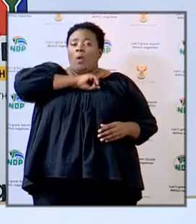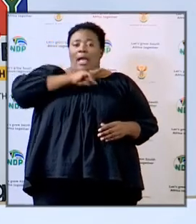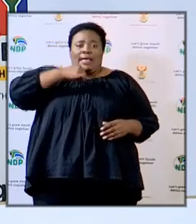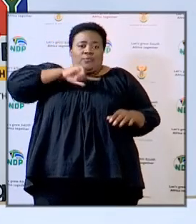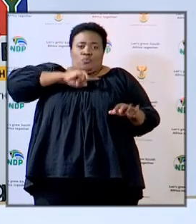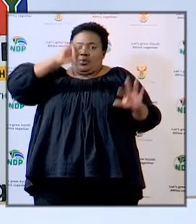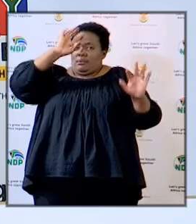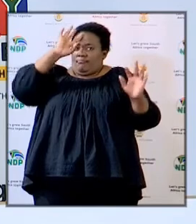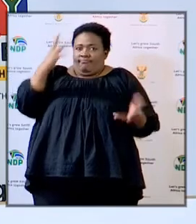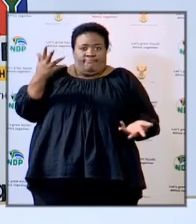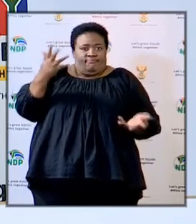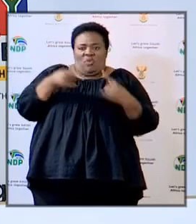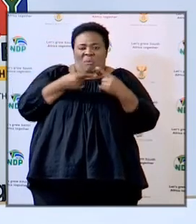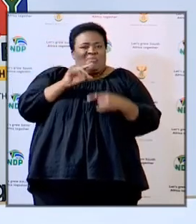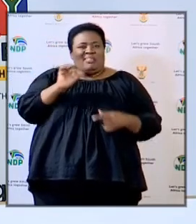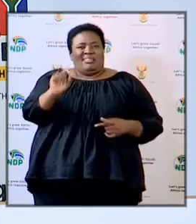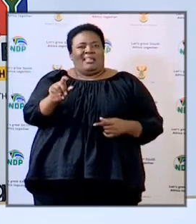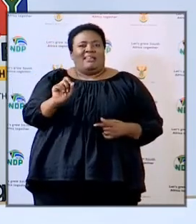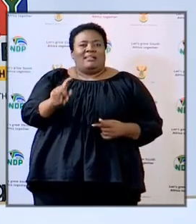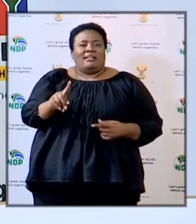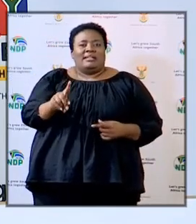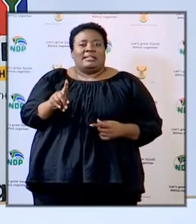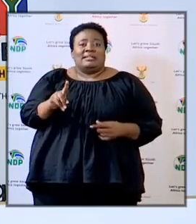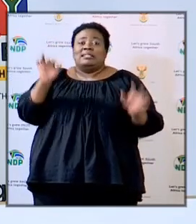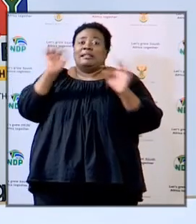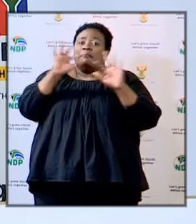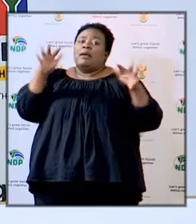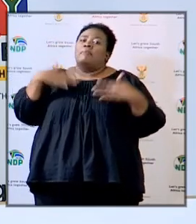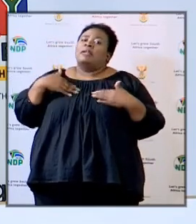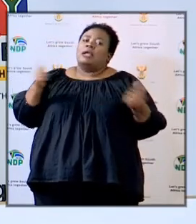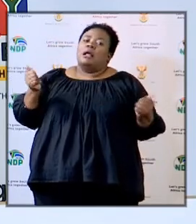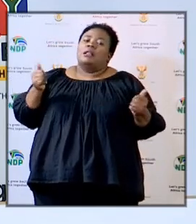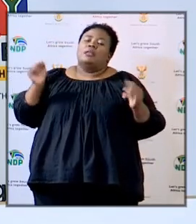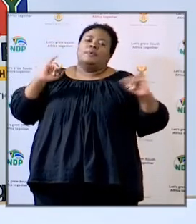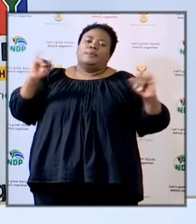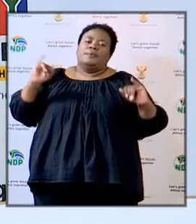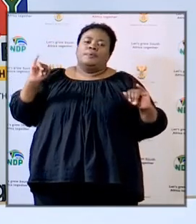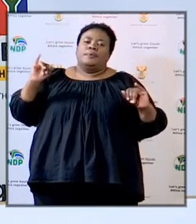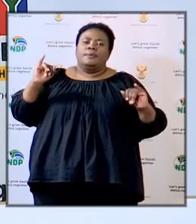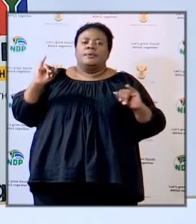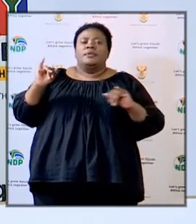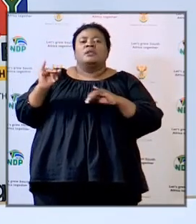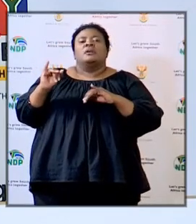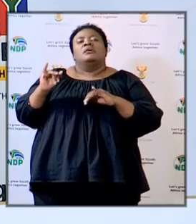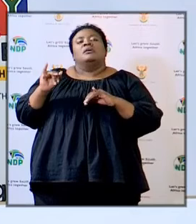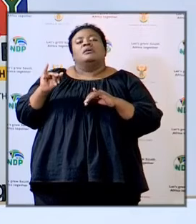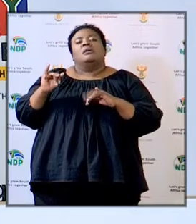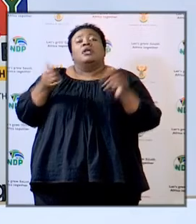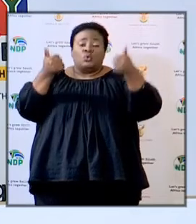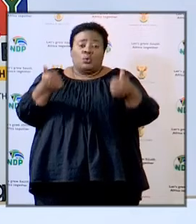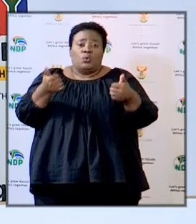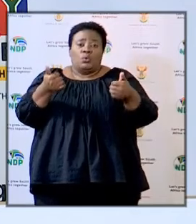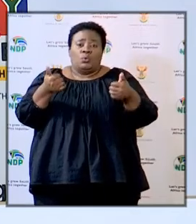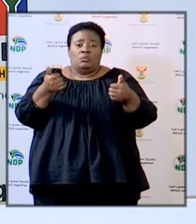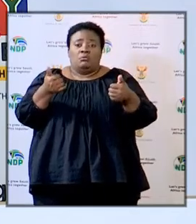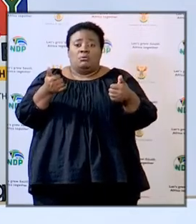such medical opinion you know in a public health crisis it's advisable to take